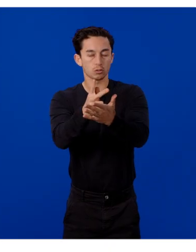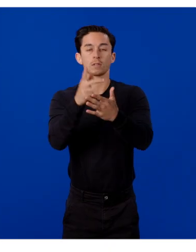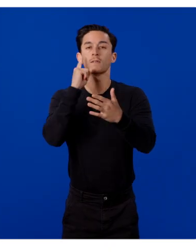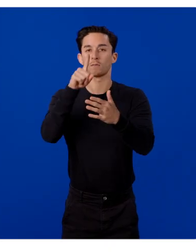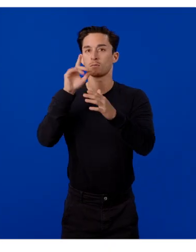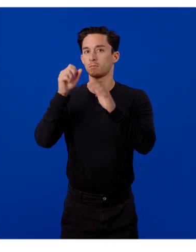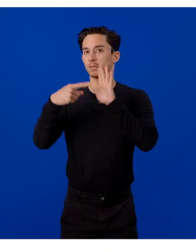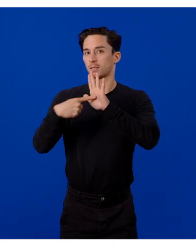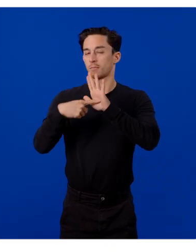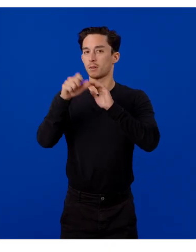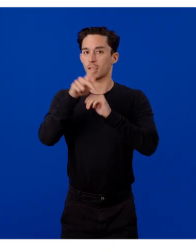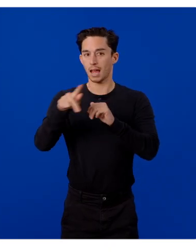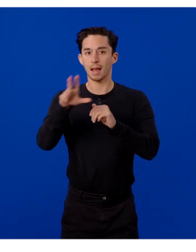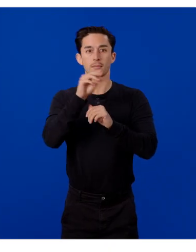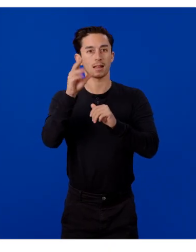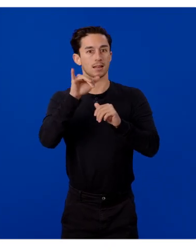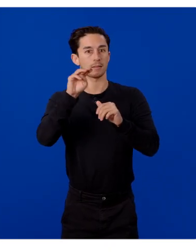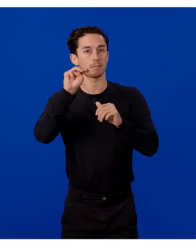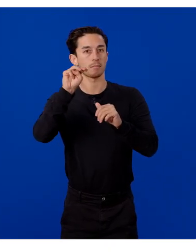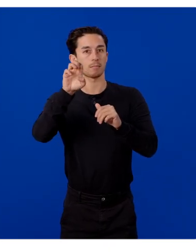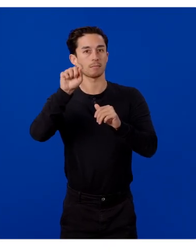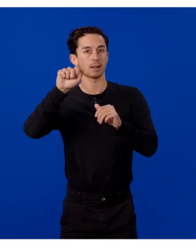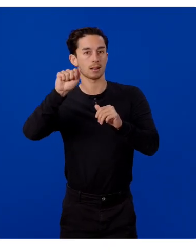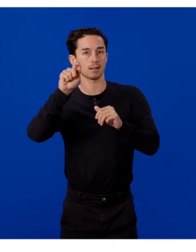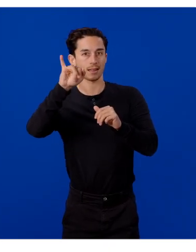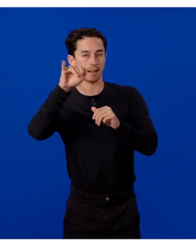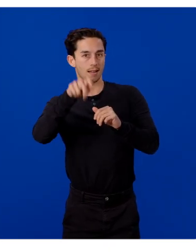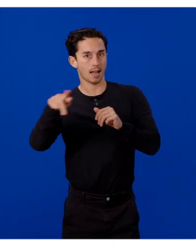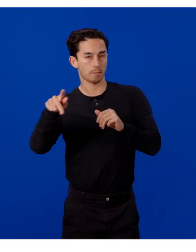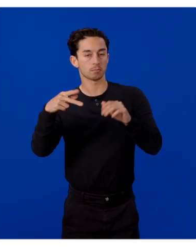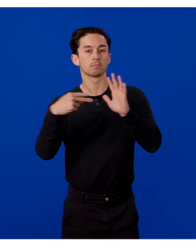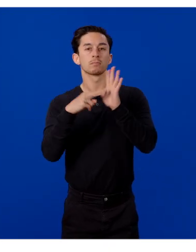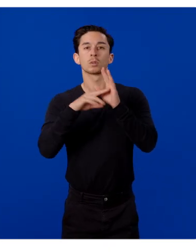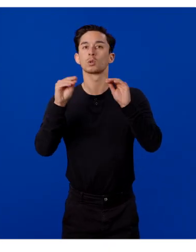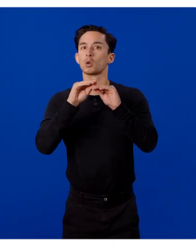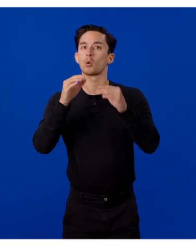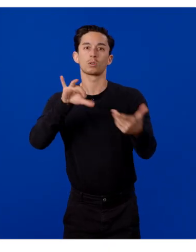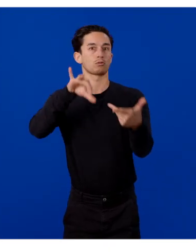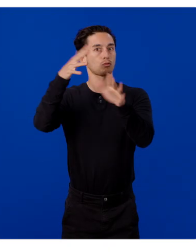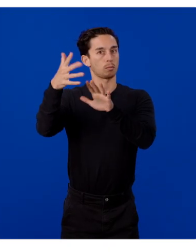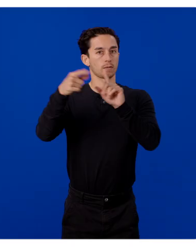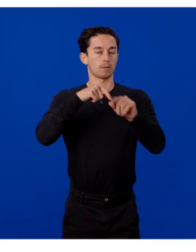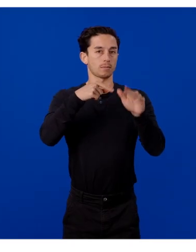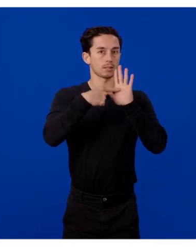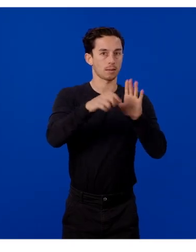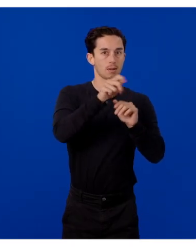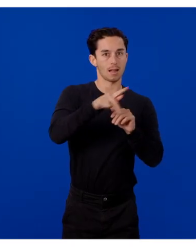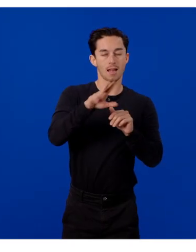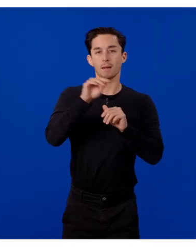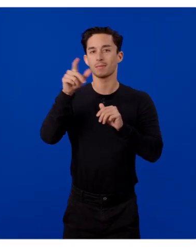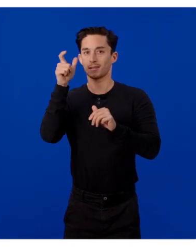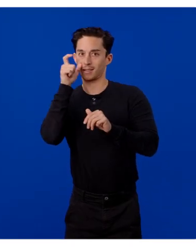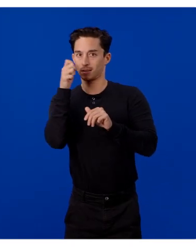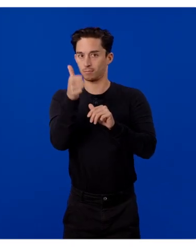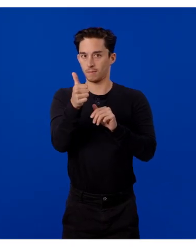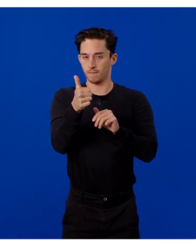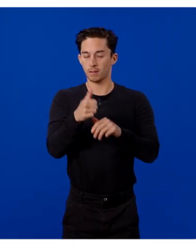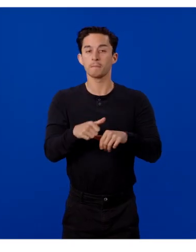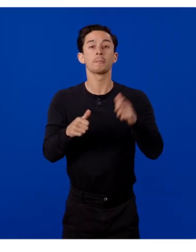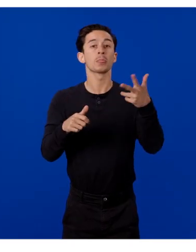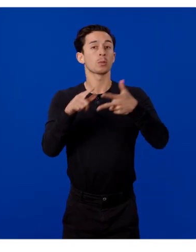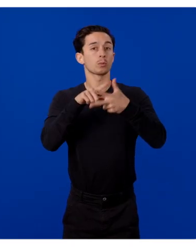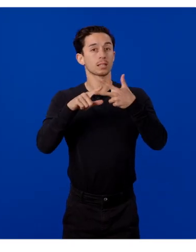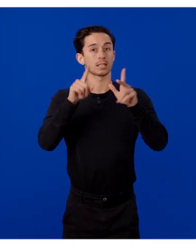app and the Medii app, which allows you to have an abstracted interaction between the sample app and the AI glasses. There are three different